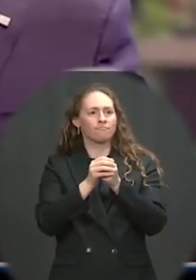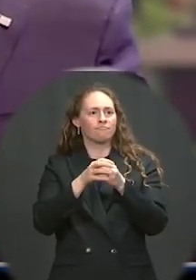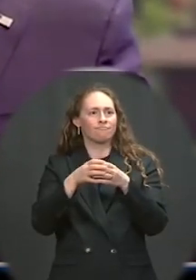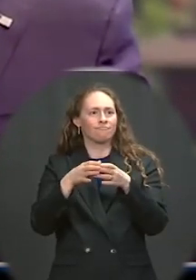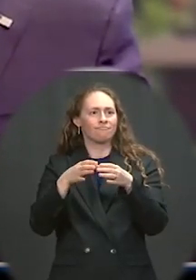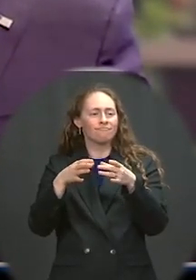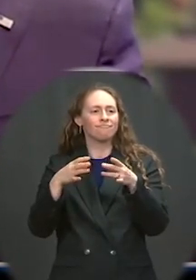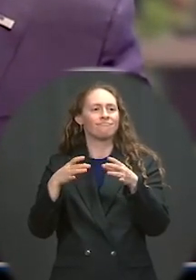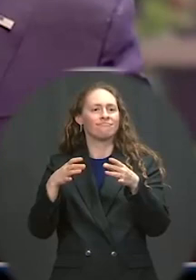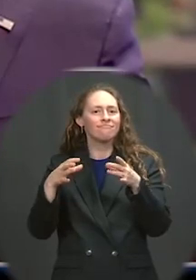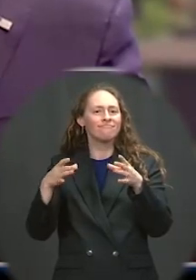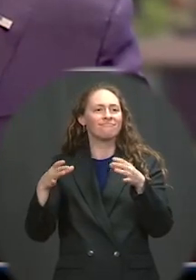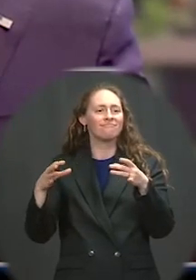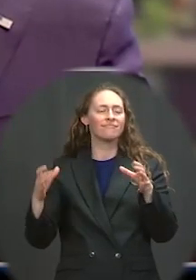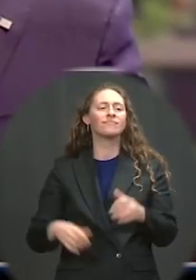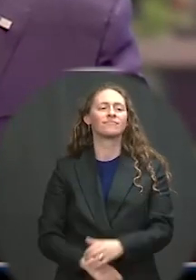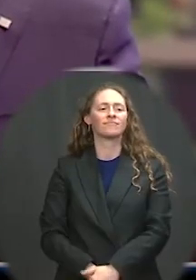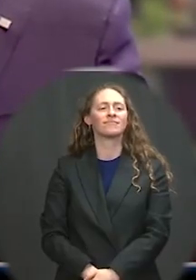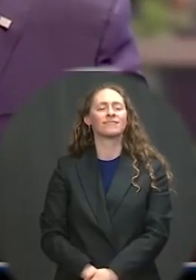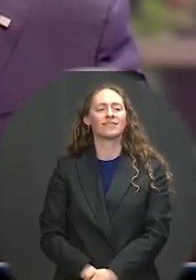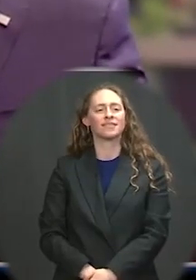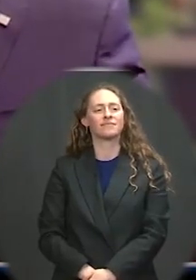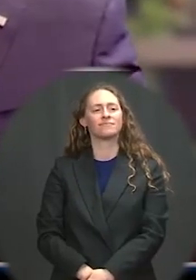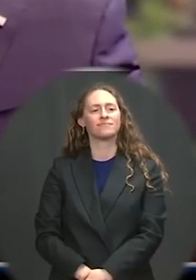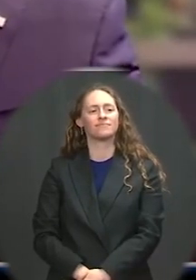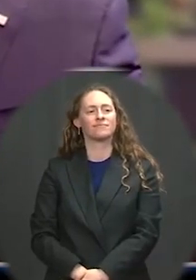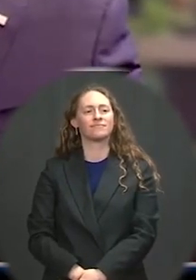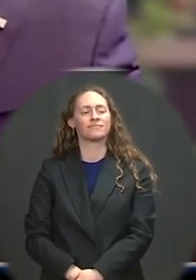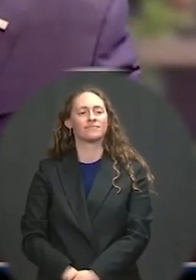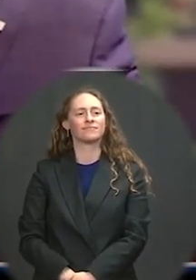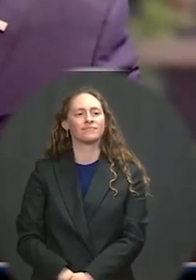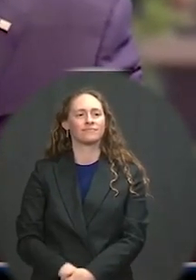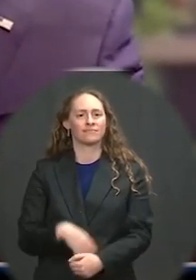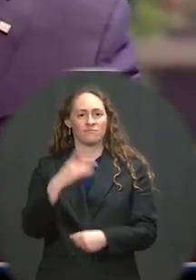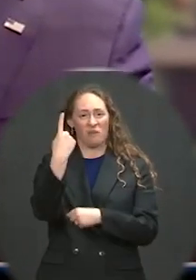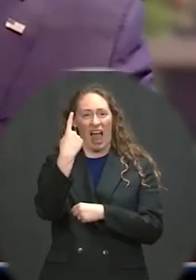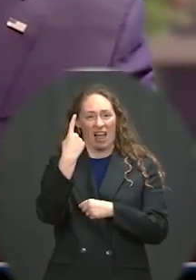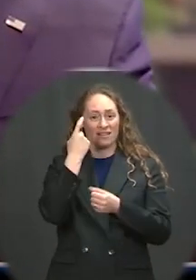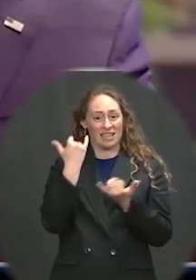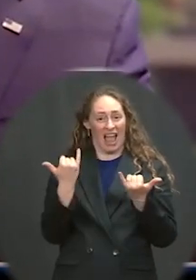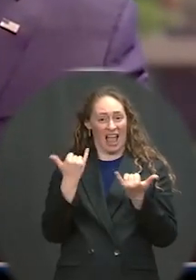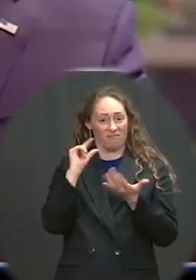Class of 85 in the Coast Guard is the first female four-star admiral.